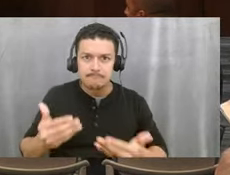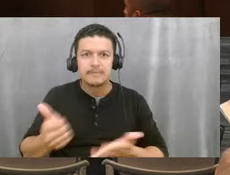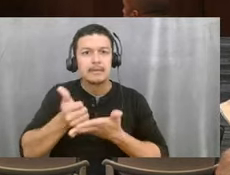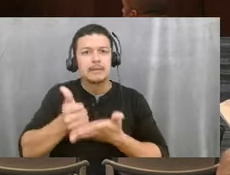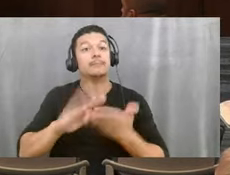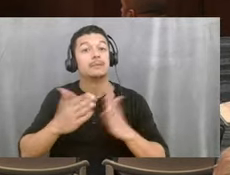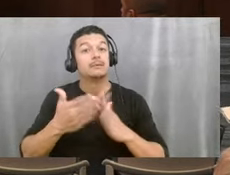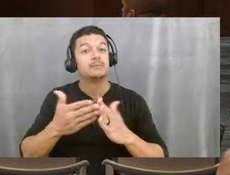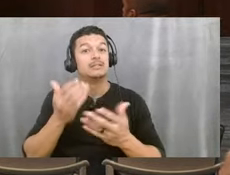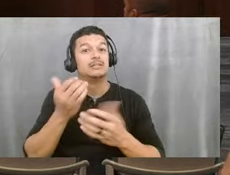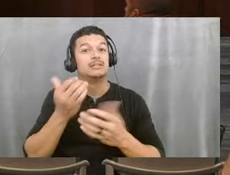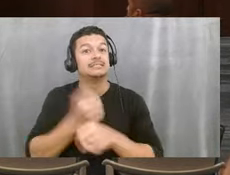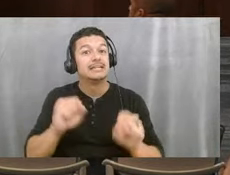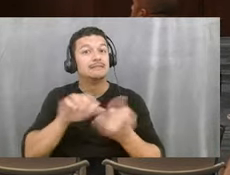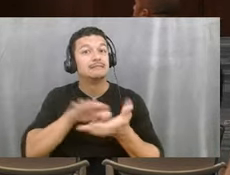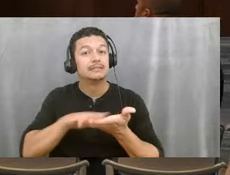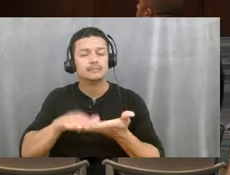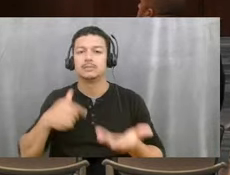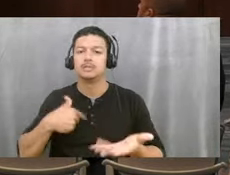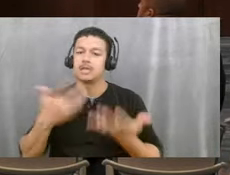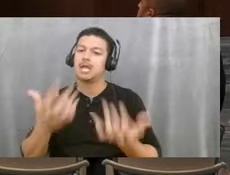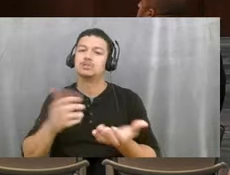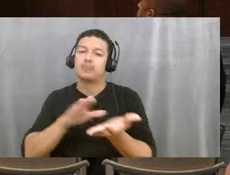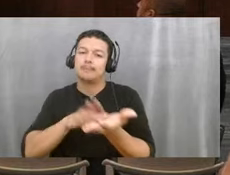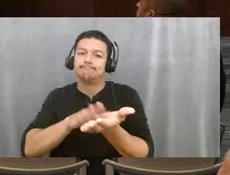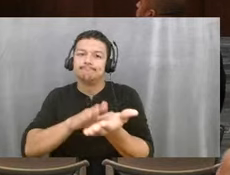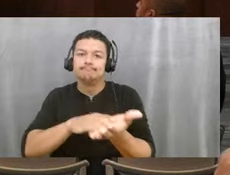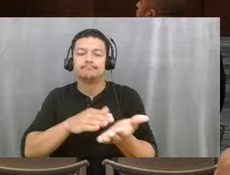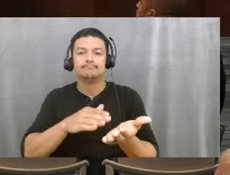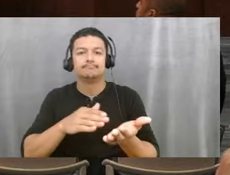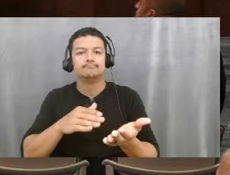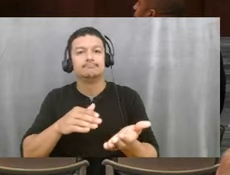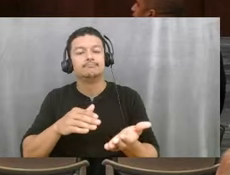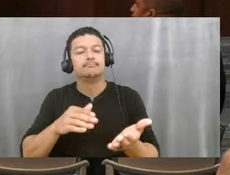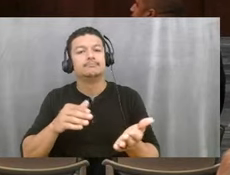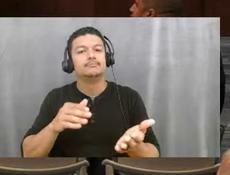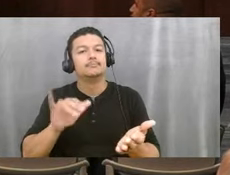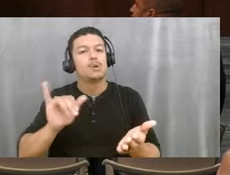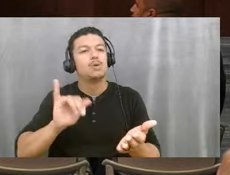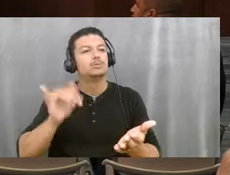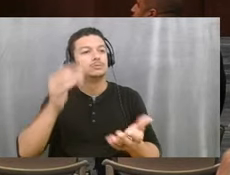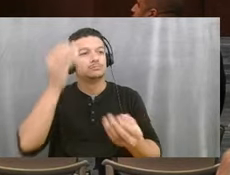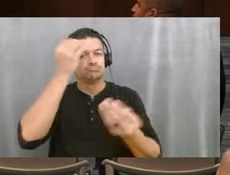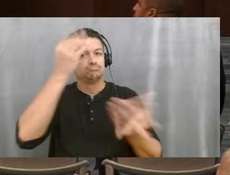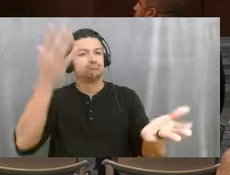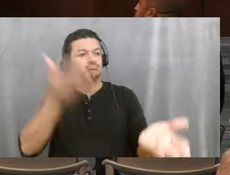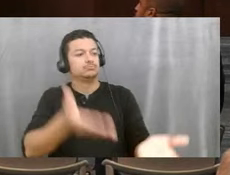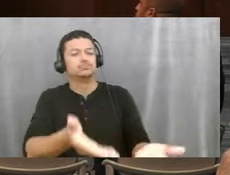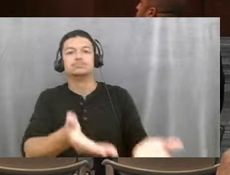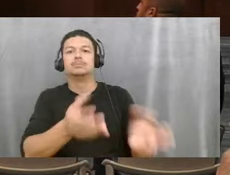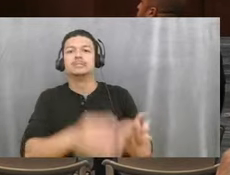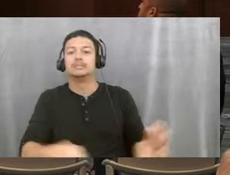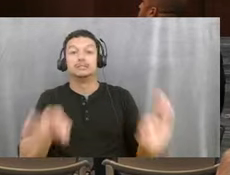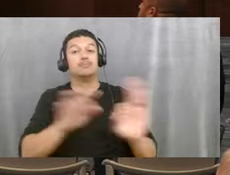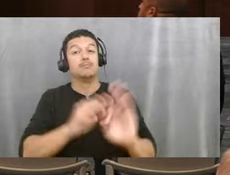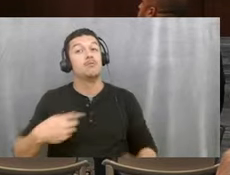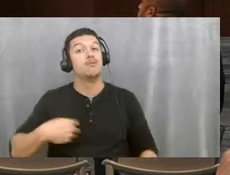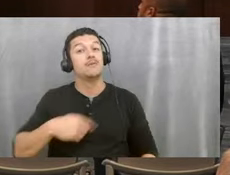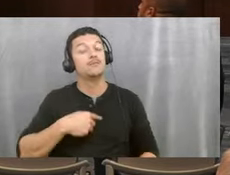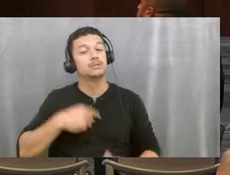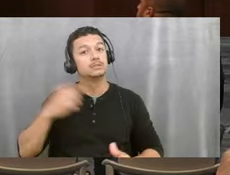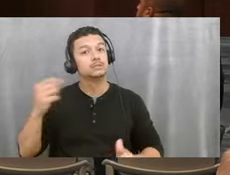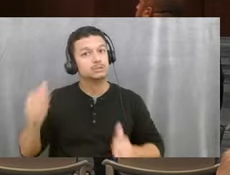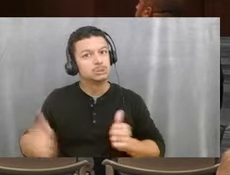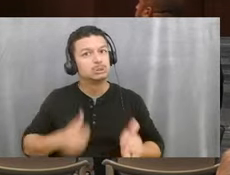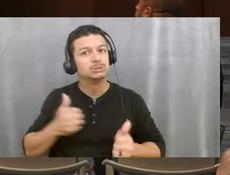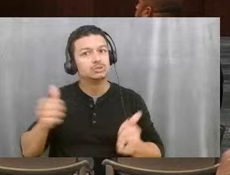just, you know, just want to give the kudos out there and, you know, just make it known how important it is, you know, for us to chase and proceed these type of